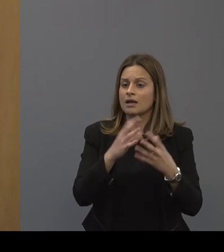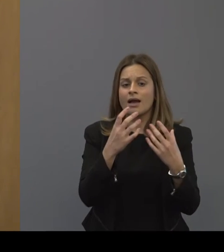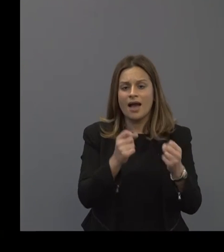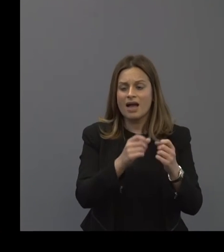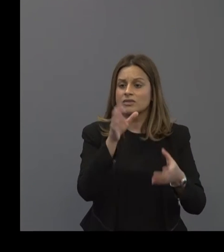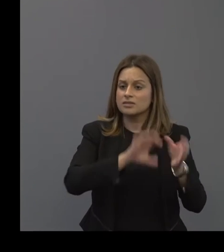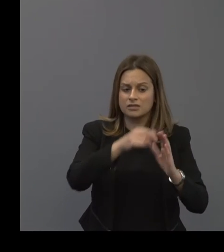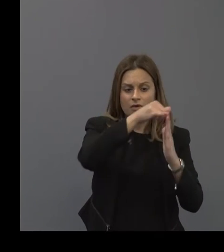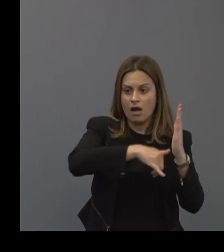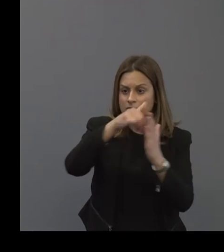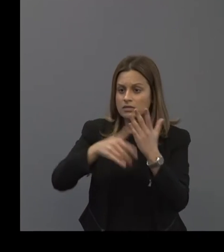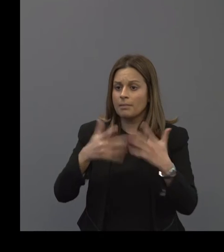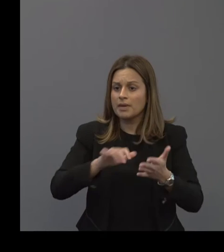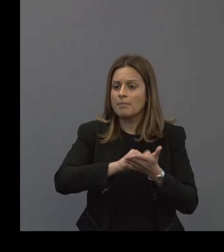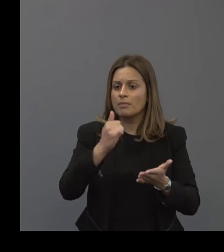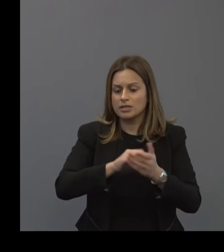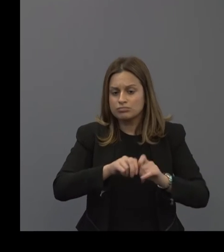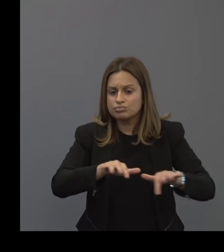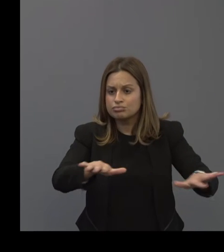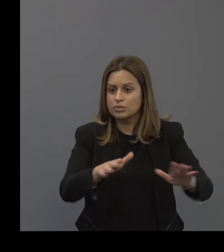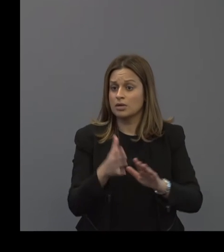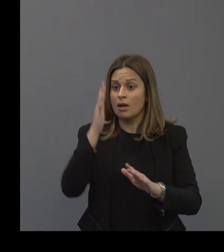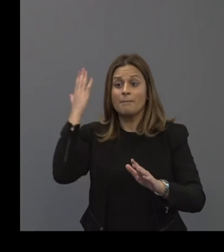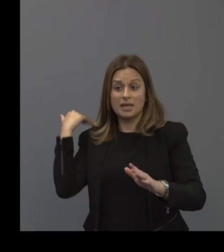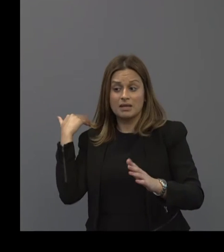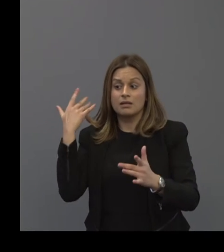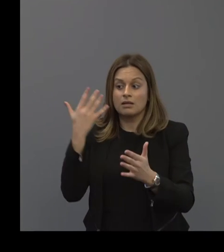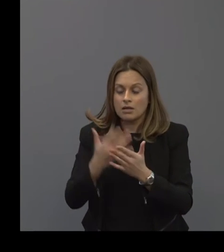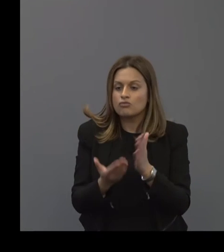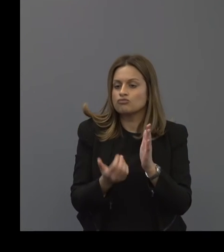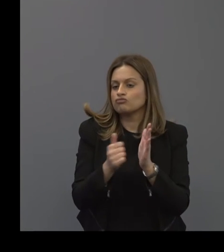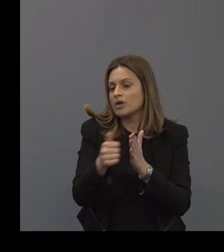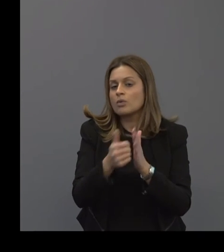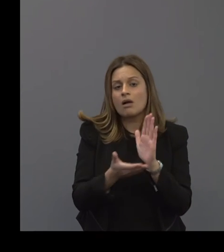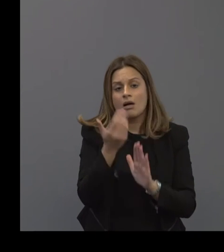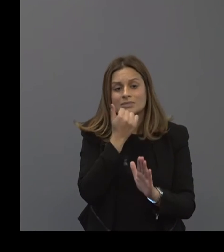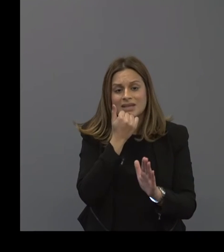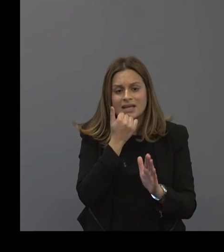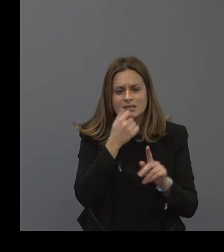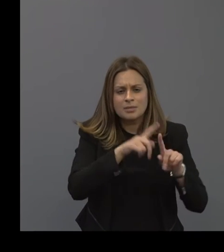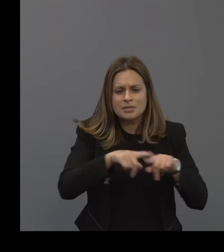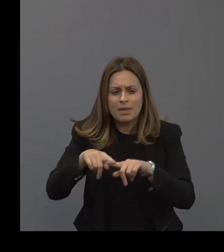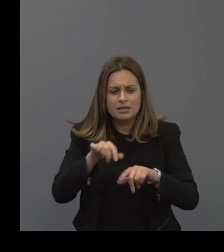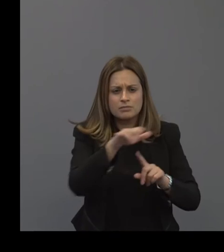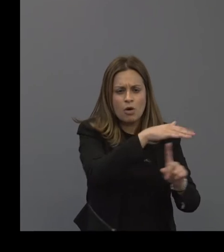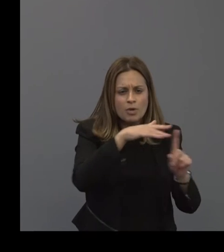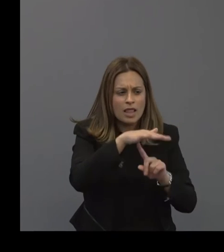articles that have been published from early on and continue to be updated depending on which of the populations we're working